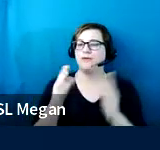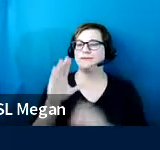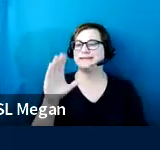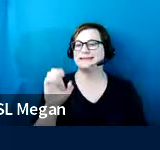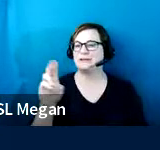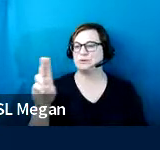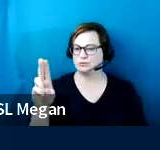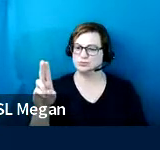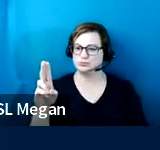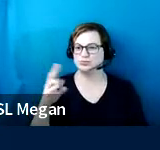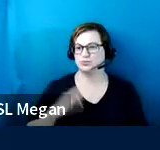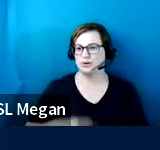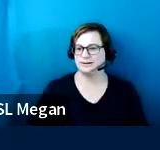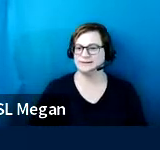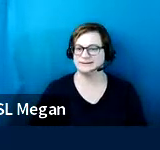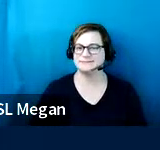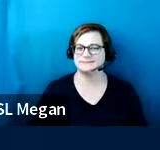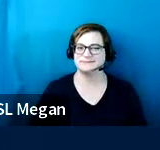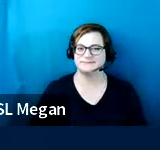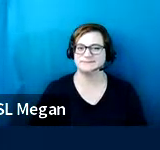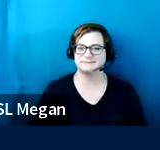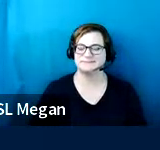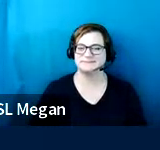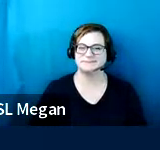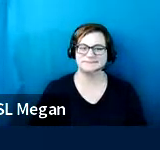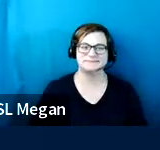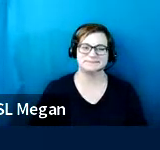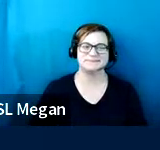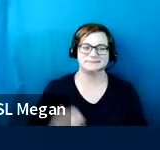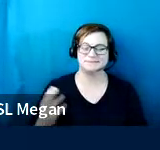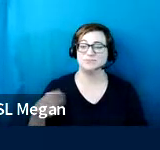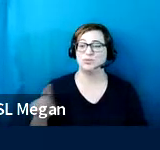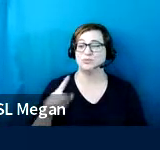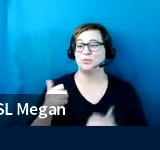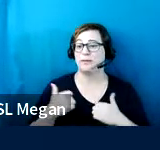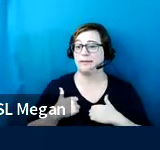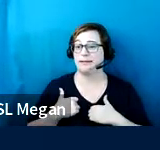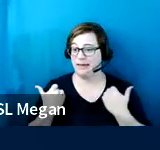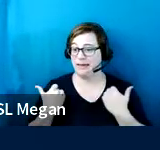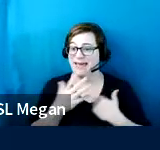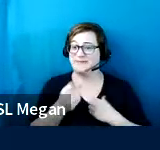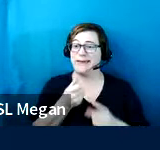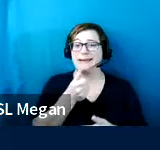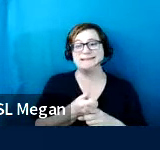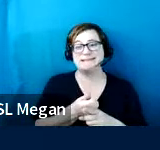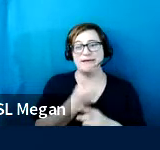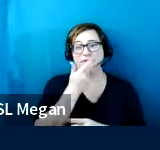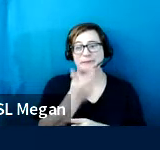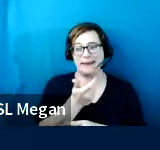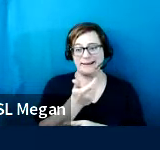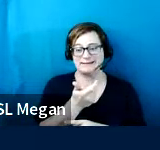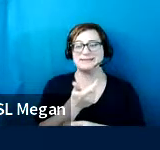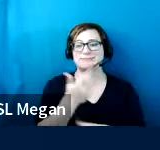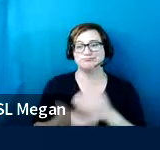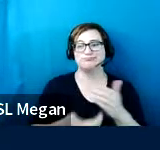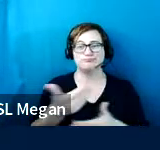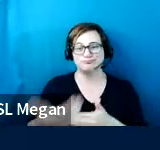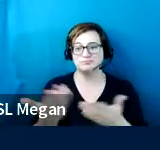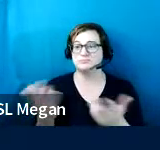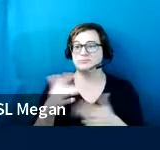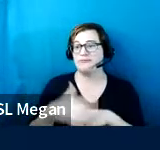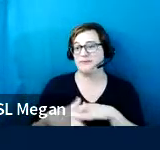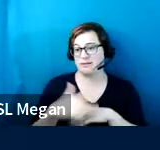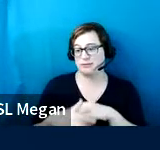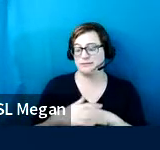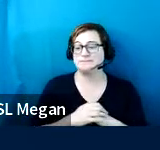credits. These are live and self paid. There are both live and self-paced webinars that are available